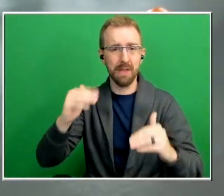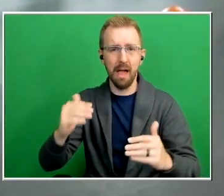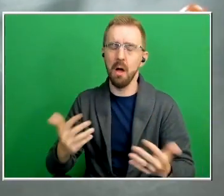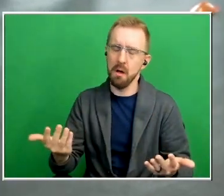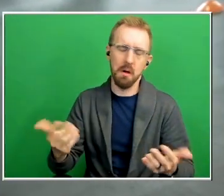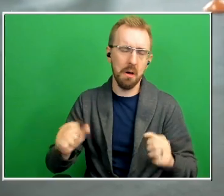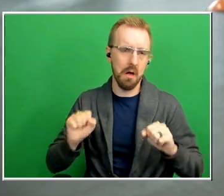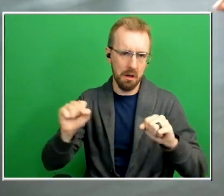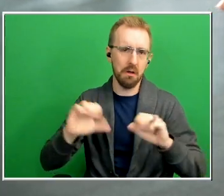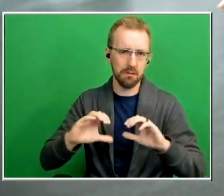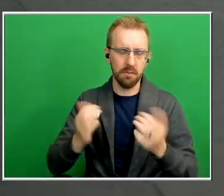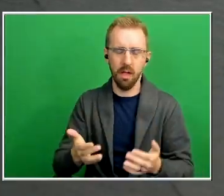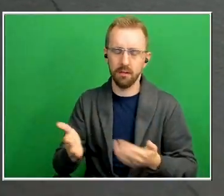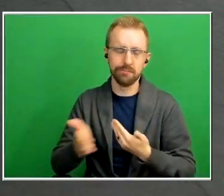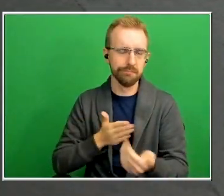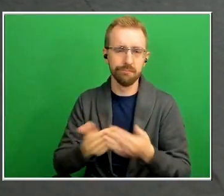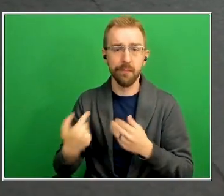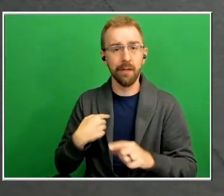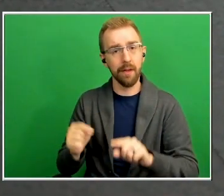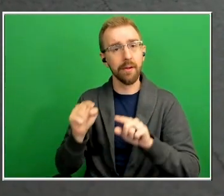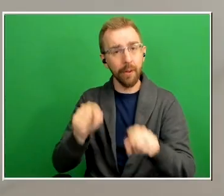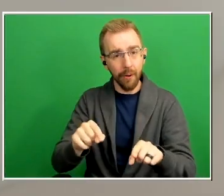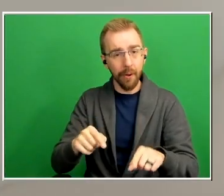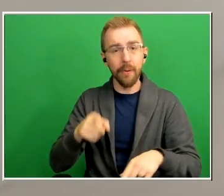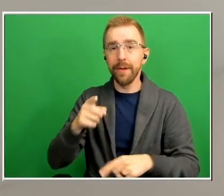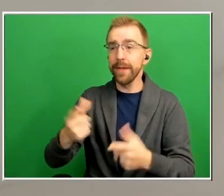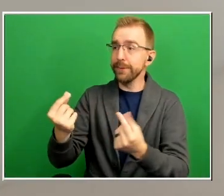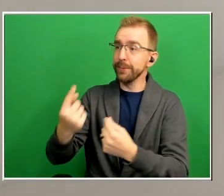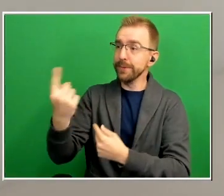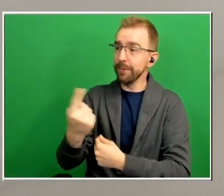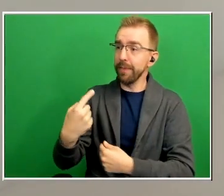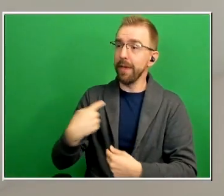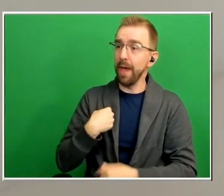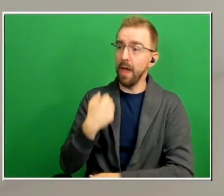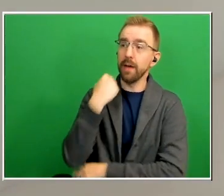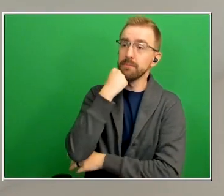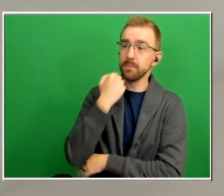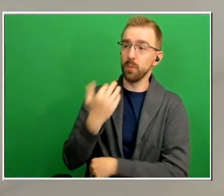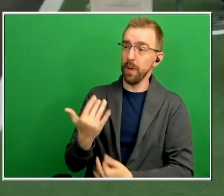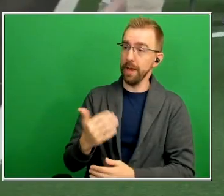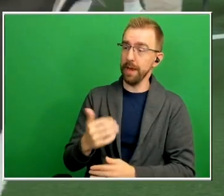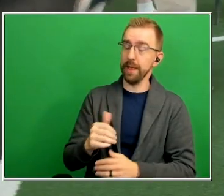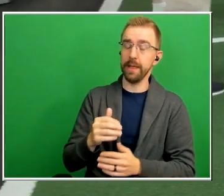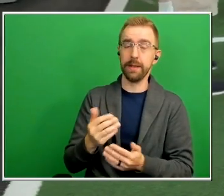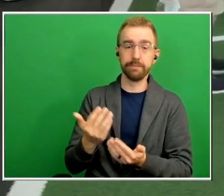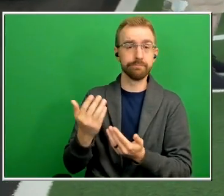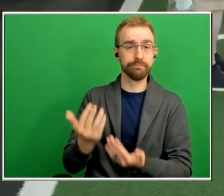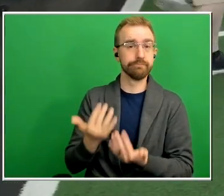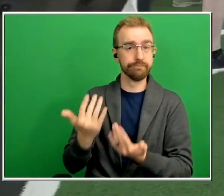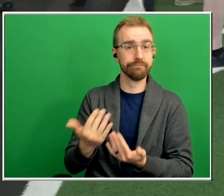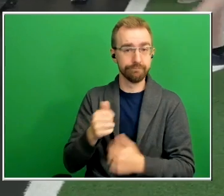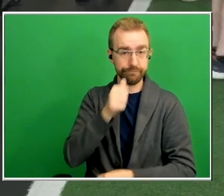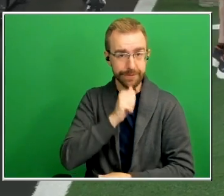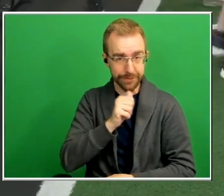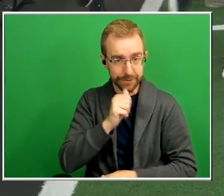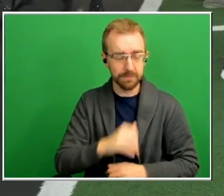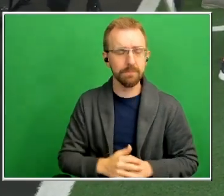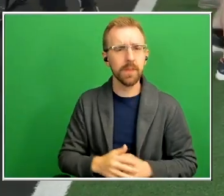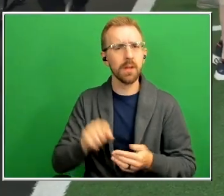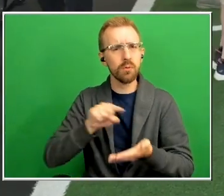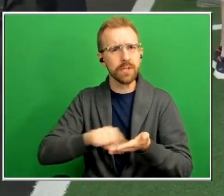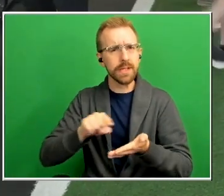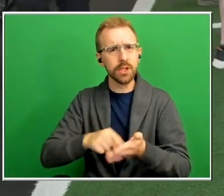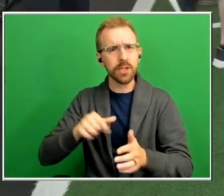to go he's doing something I am waiting patiently yet with research highlighting the benefits of